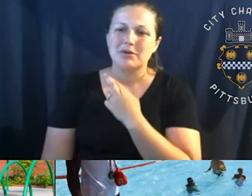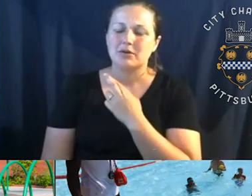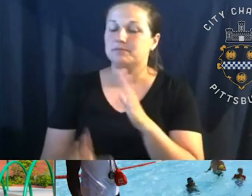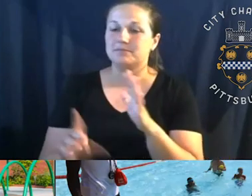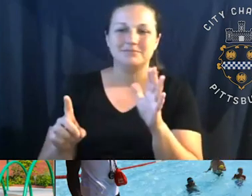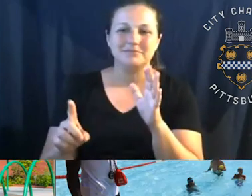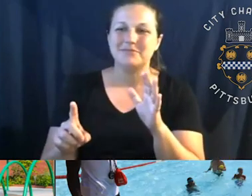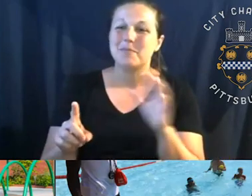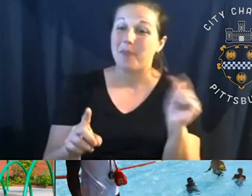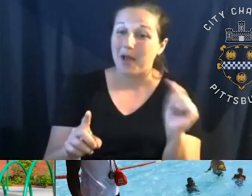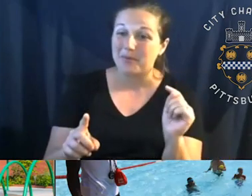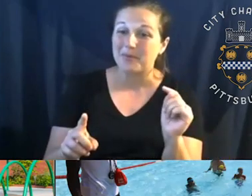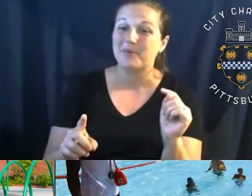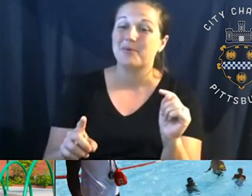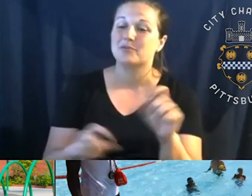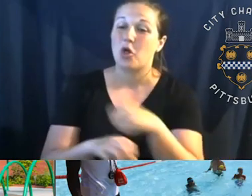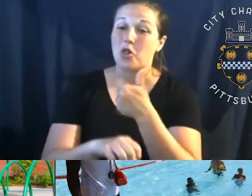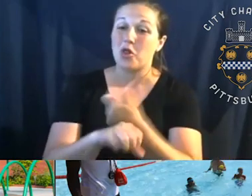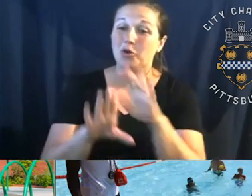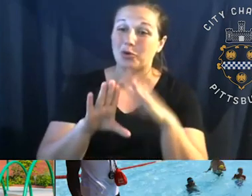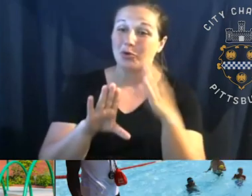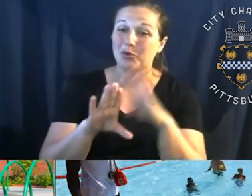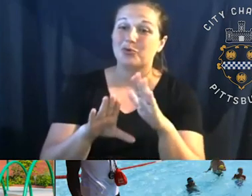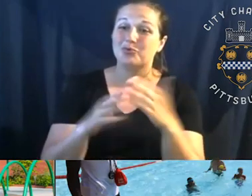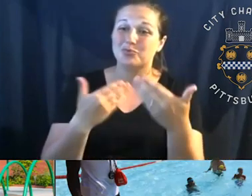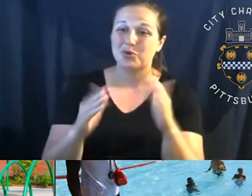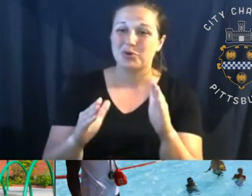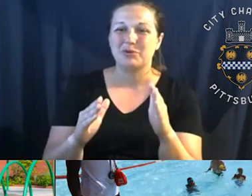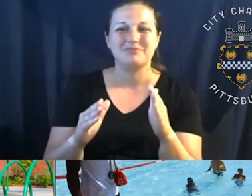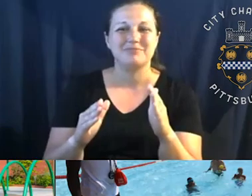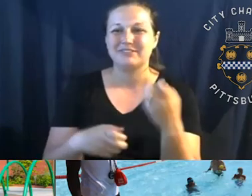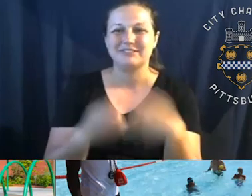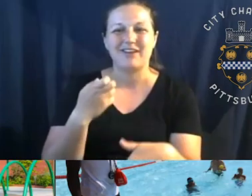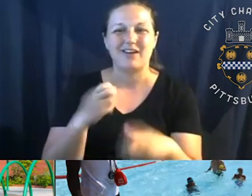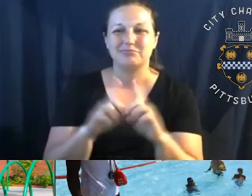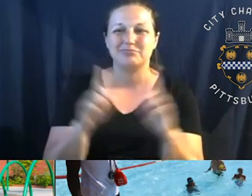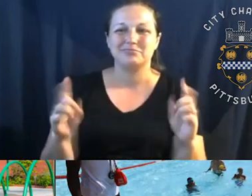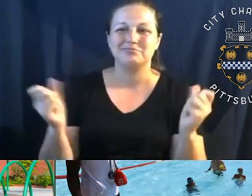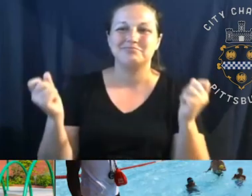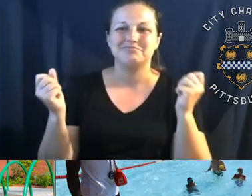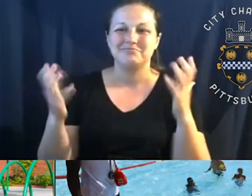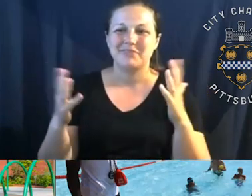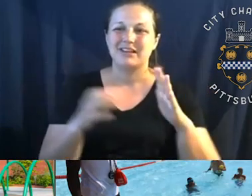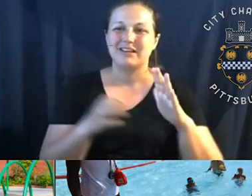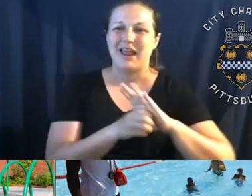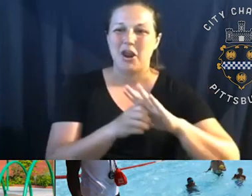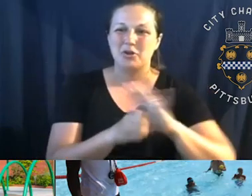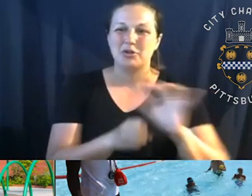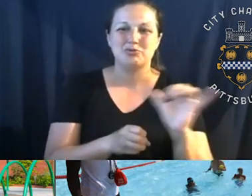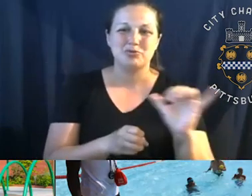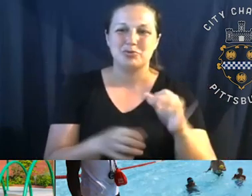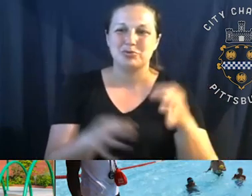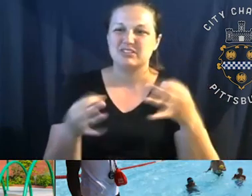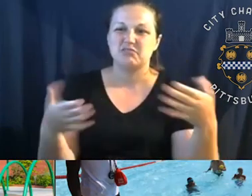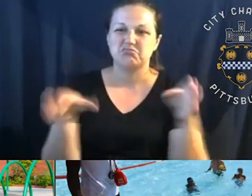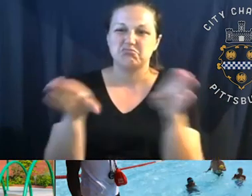So, um, I think we could see this coming. A lot of other municipalities have made the same decision locally and in other States